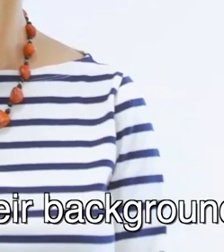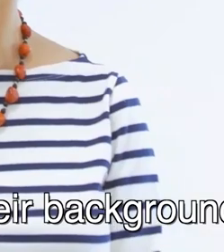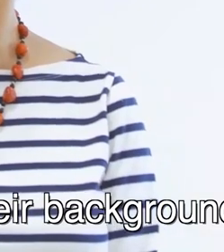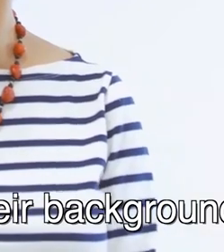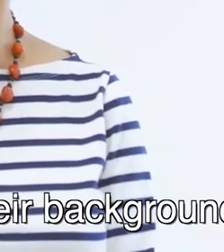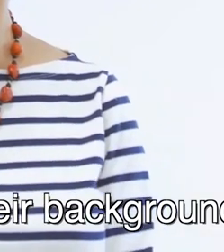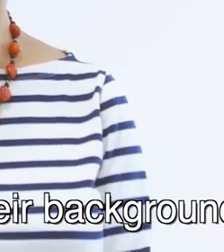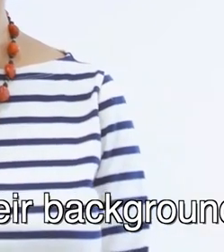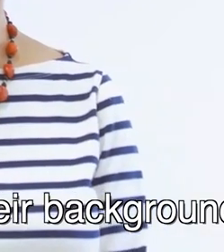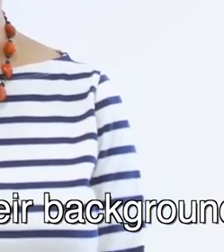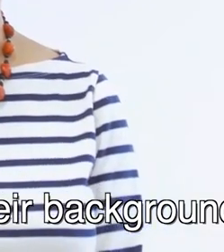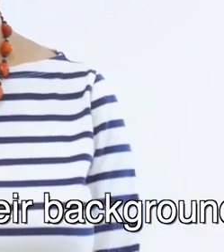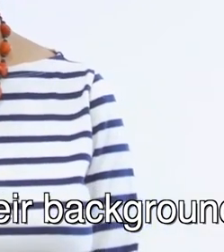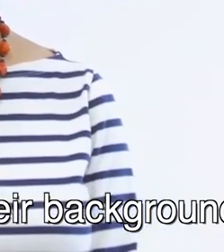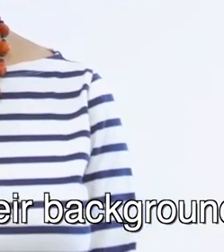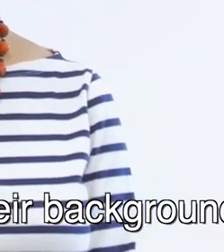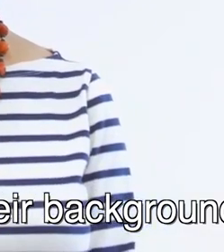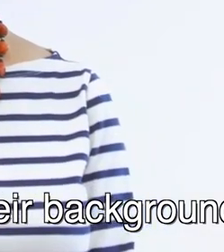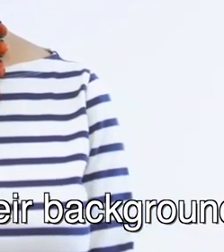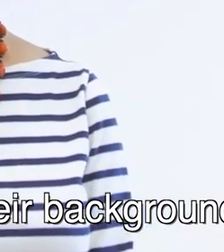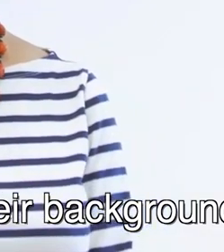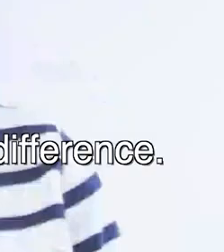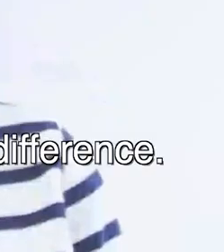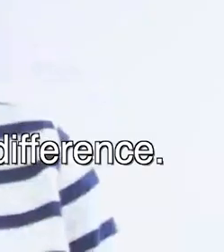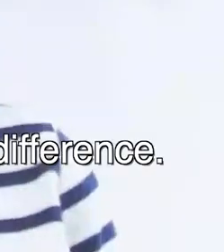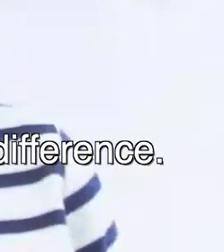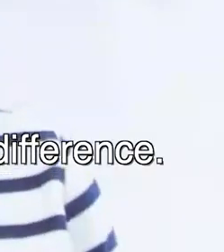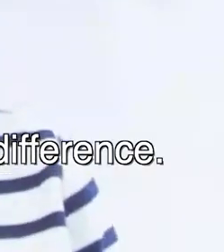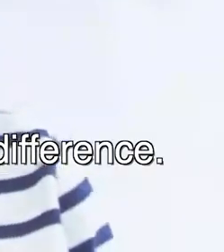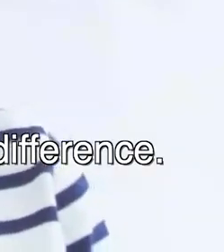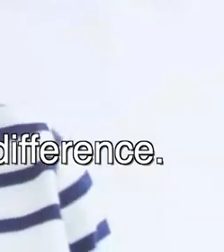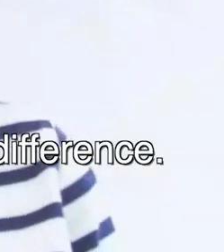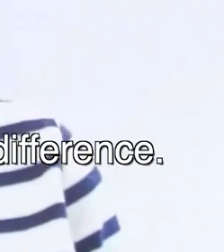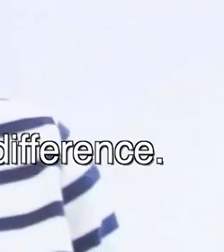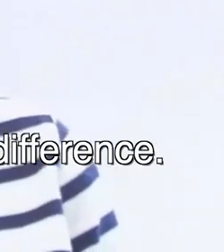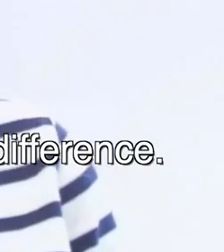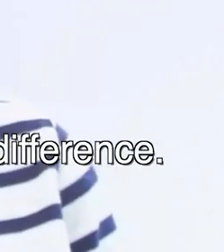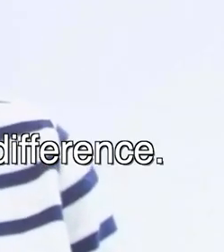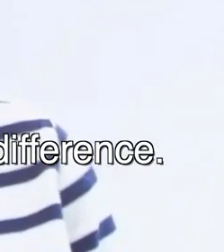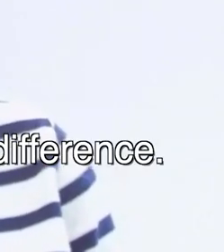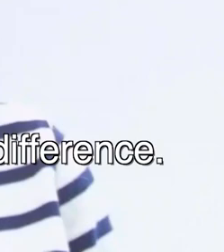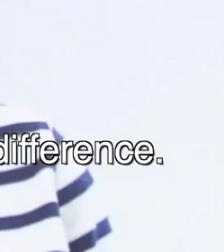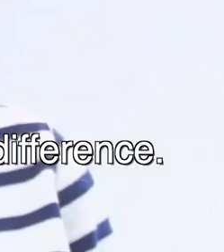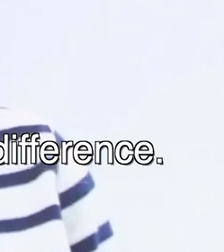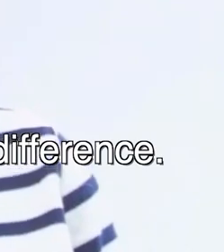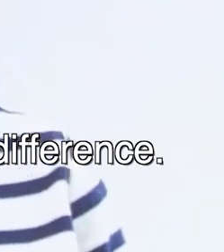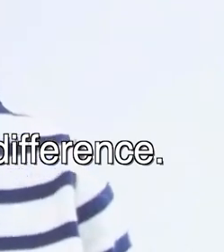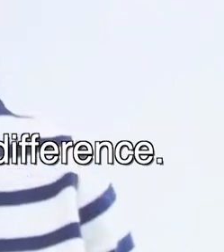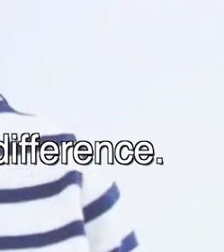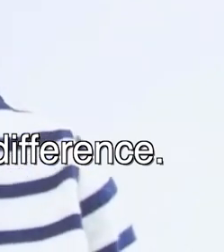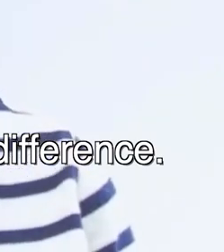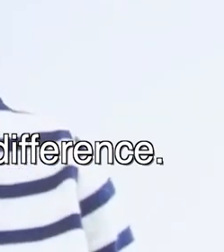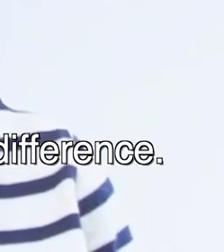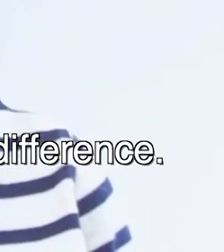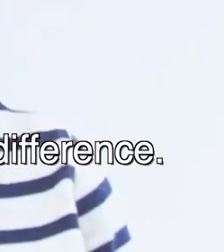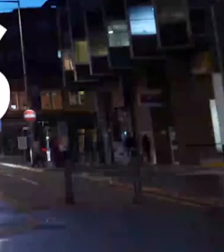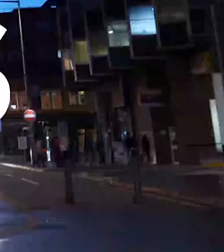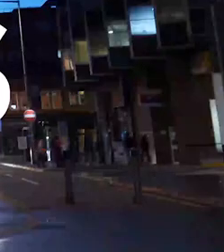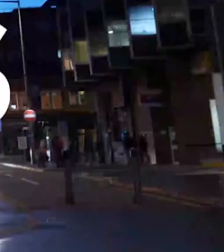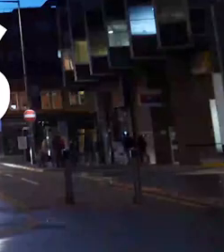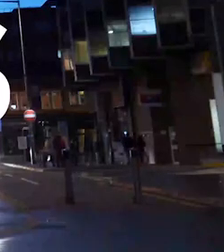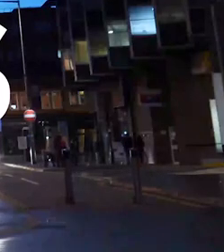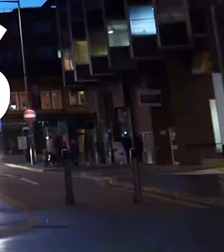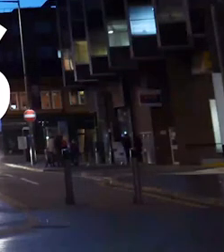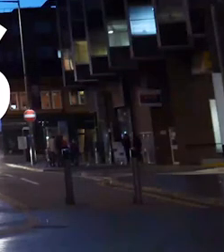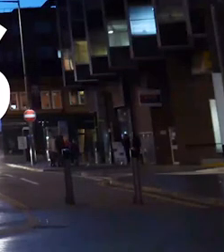hadn't been specifically targeted at them and their background. How you frame an opportunity makes a huge difference.